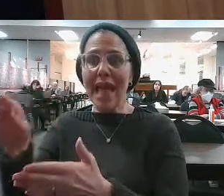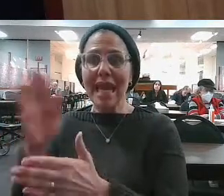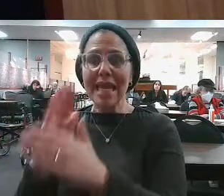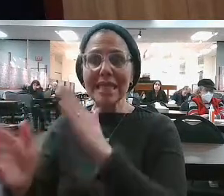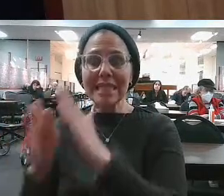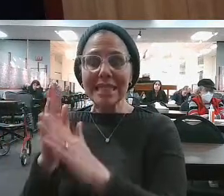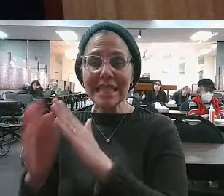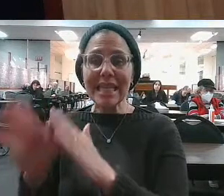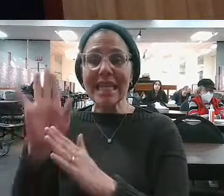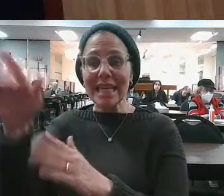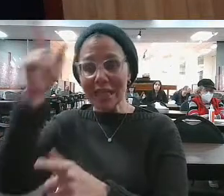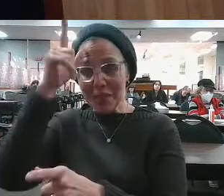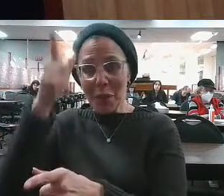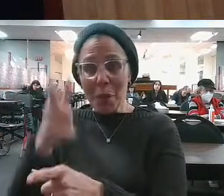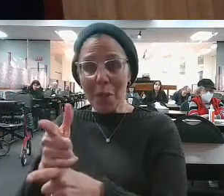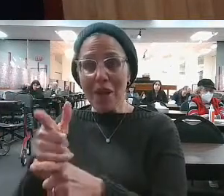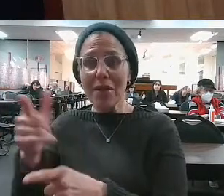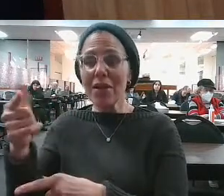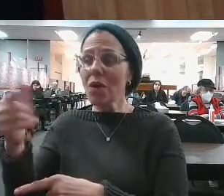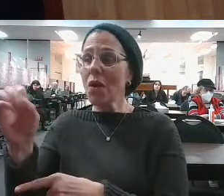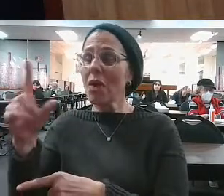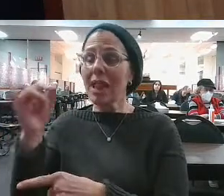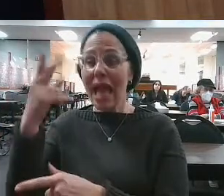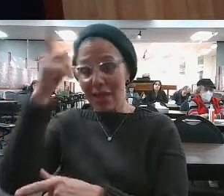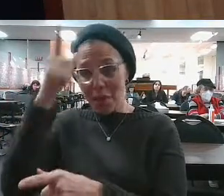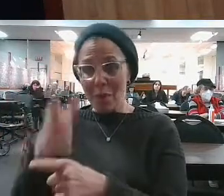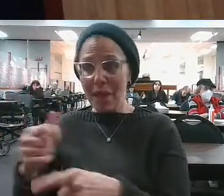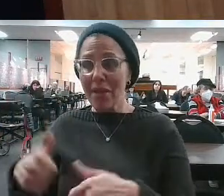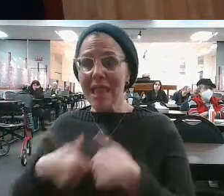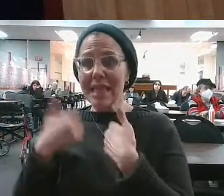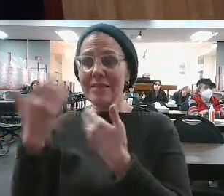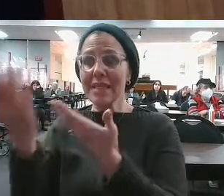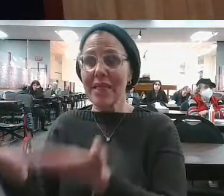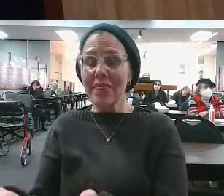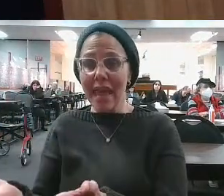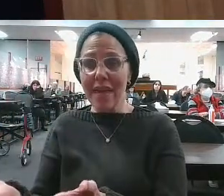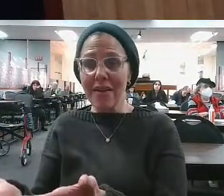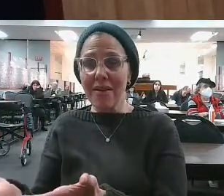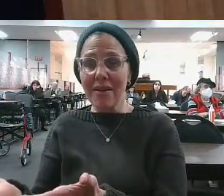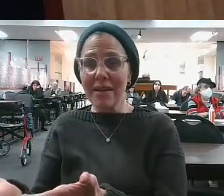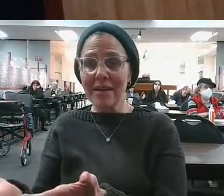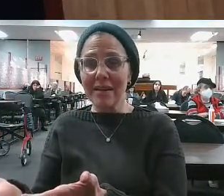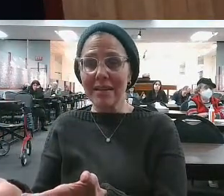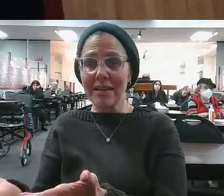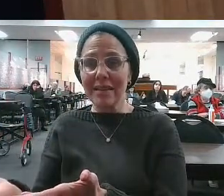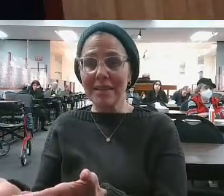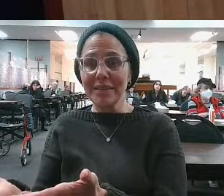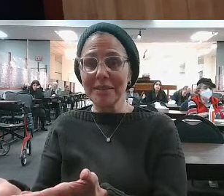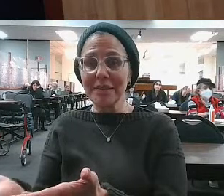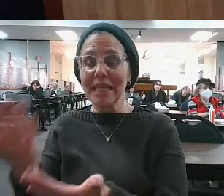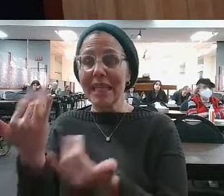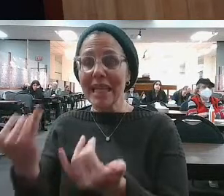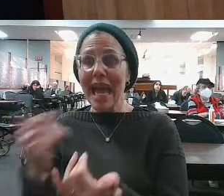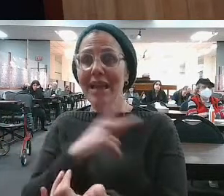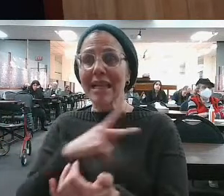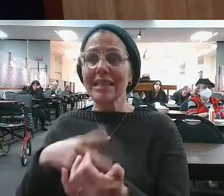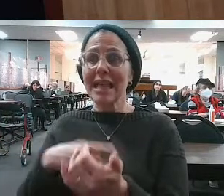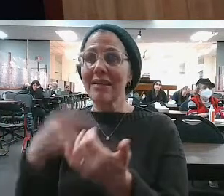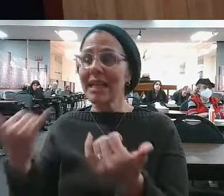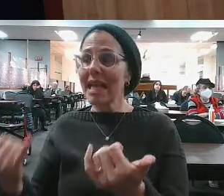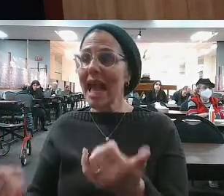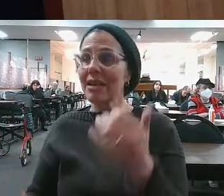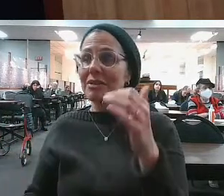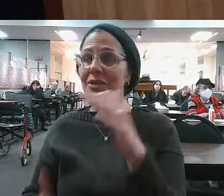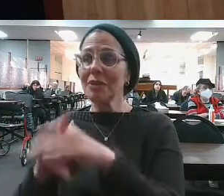So what happened? Word gets out that David HaMelech shows up. Right? Shows up. And